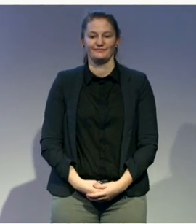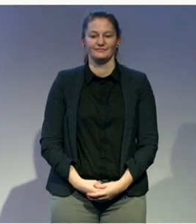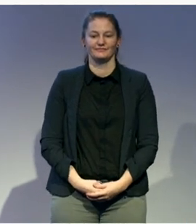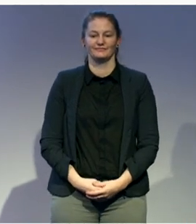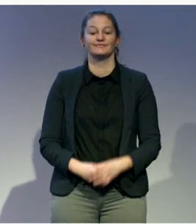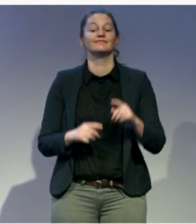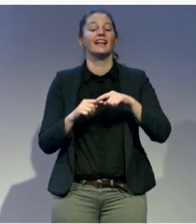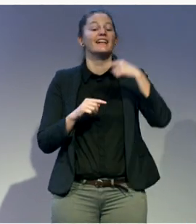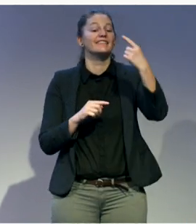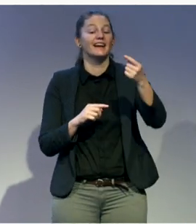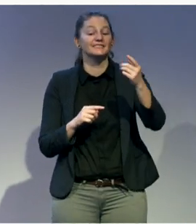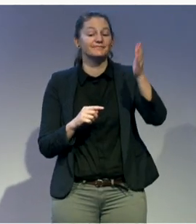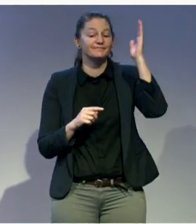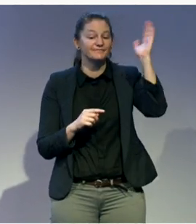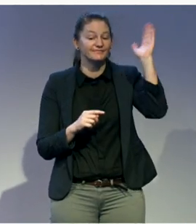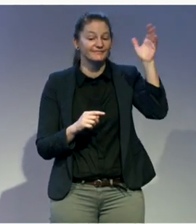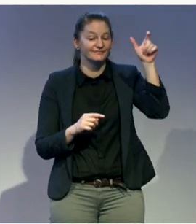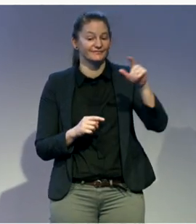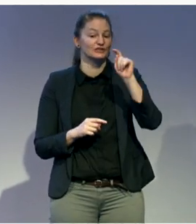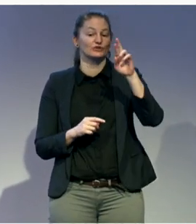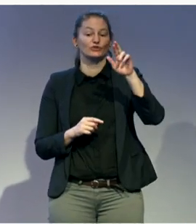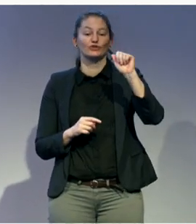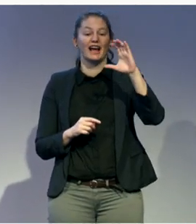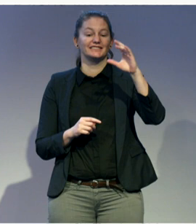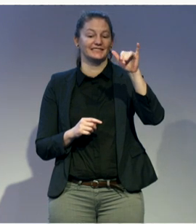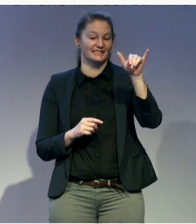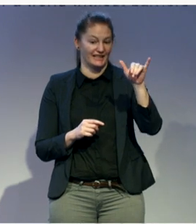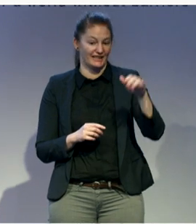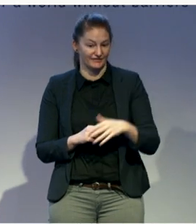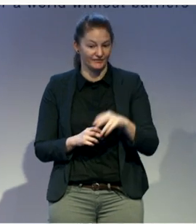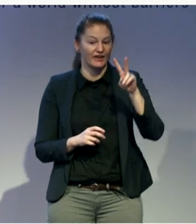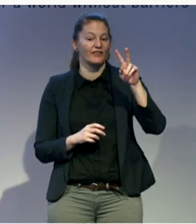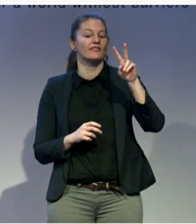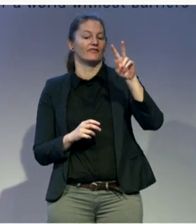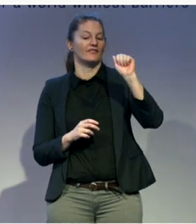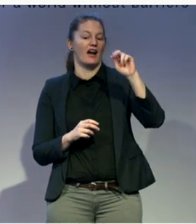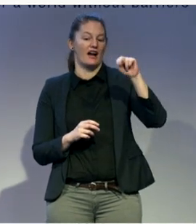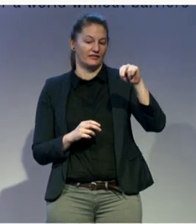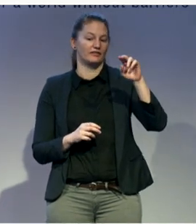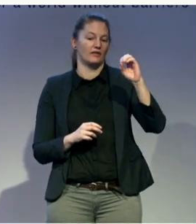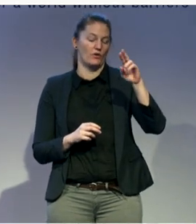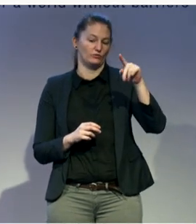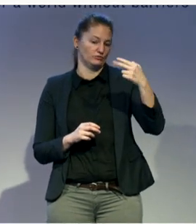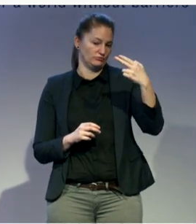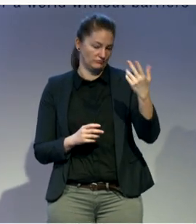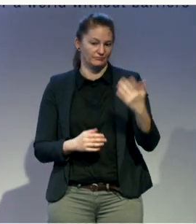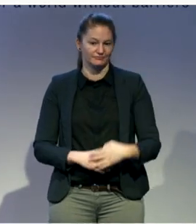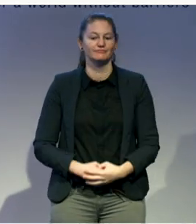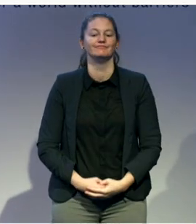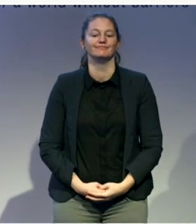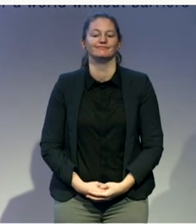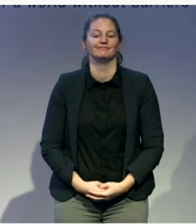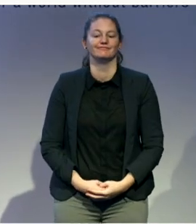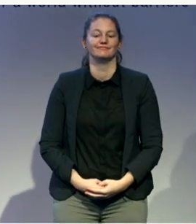is Tracy von Goff from Sight Savers, and giving us an overview